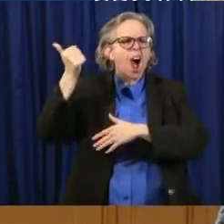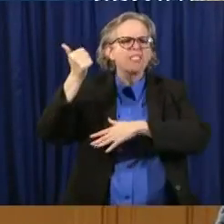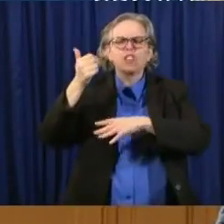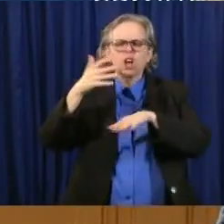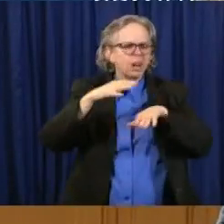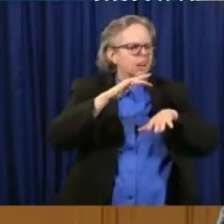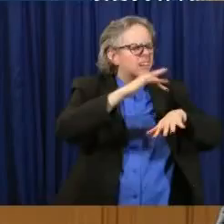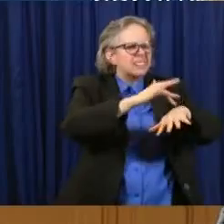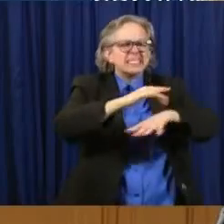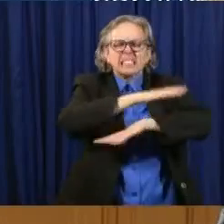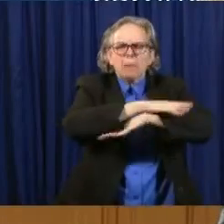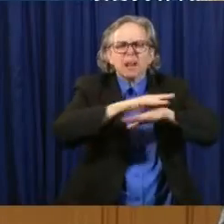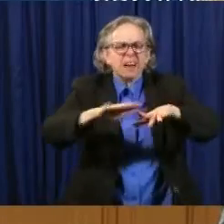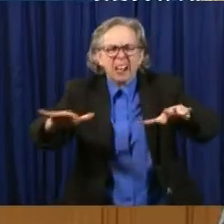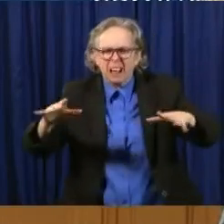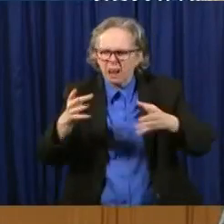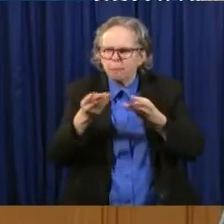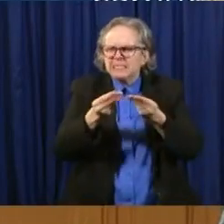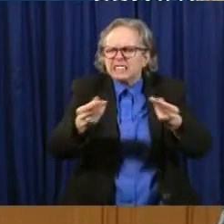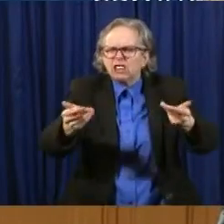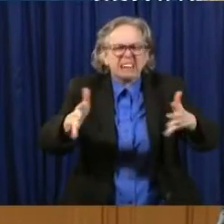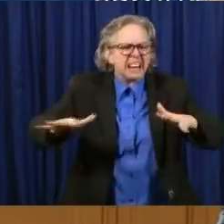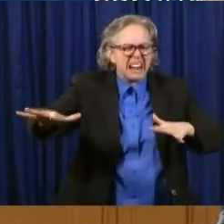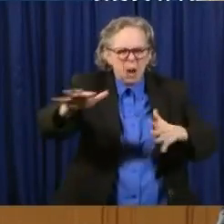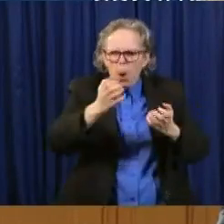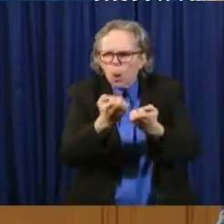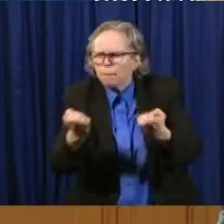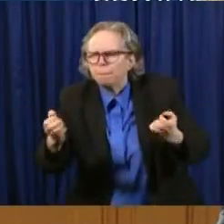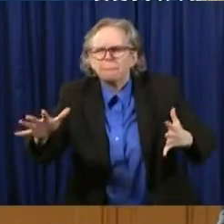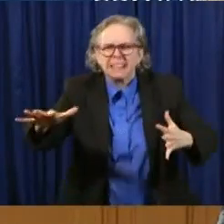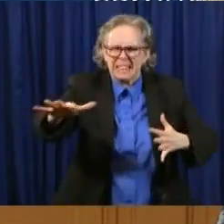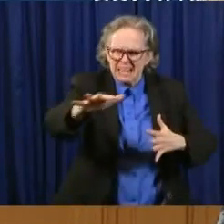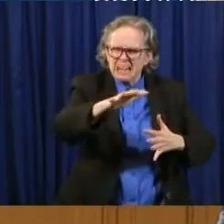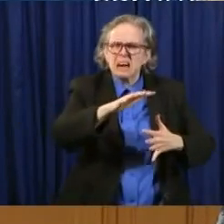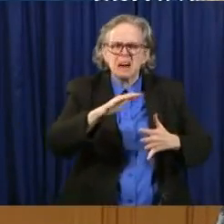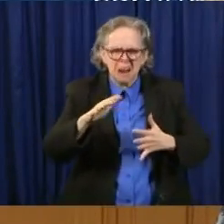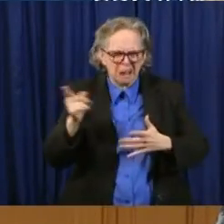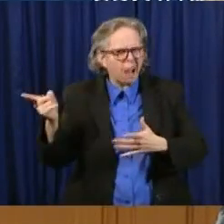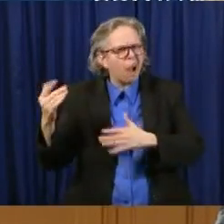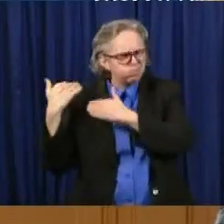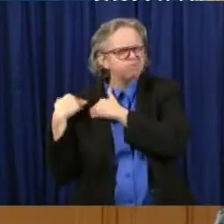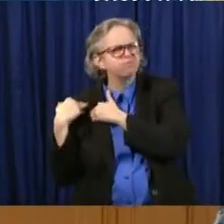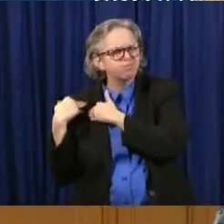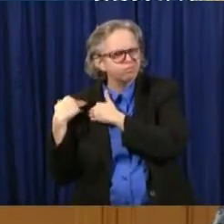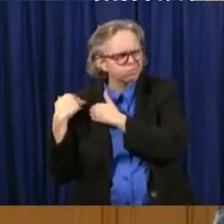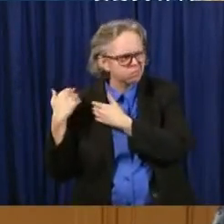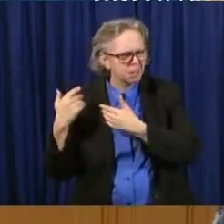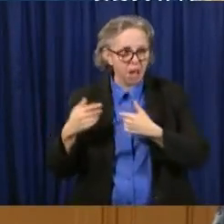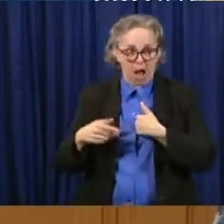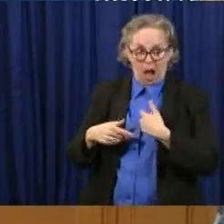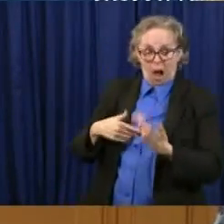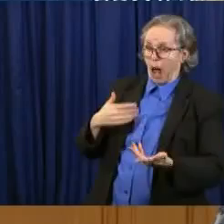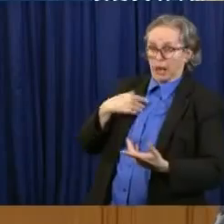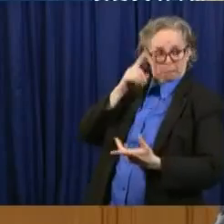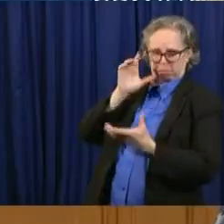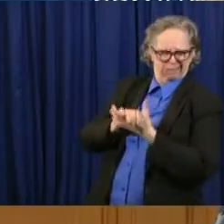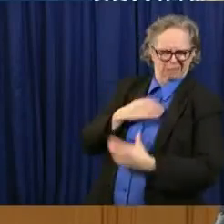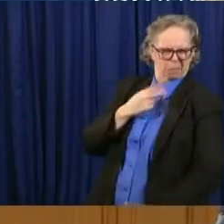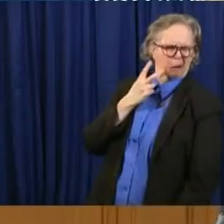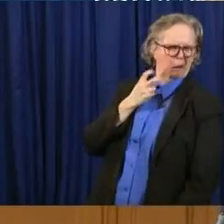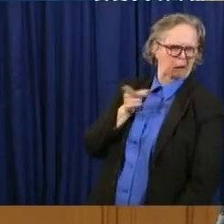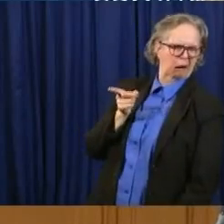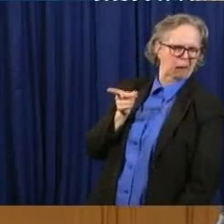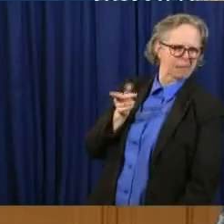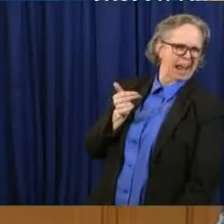materials, equipment to free them of dangerous pathogens. So I didn't believe him. I was like, how do we not